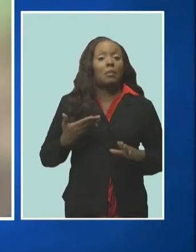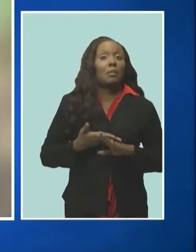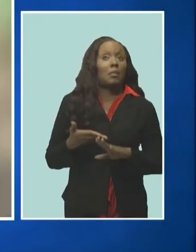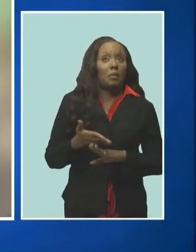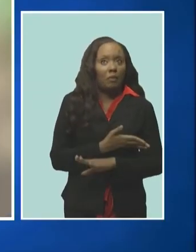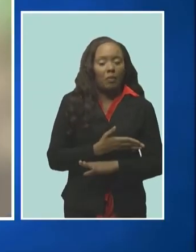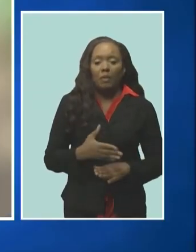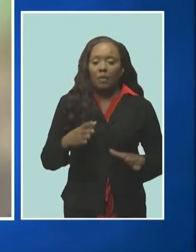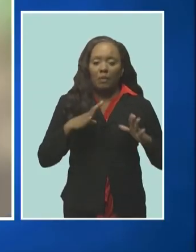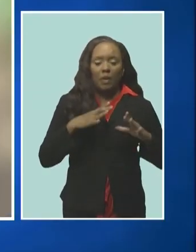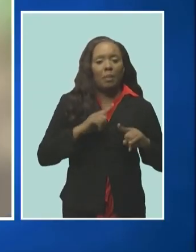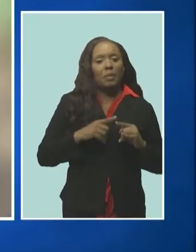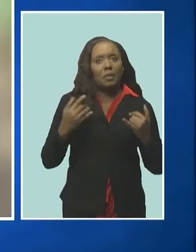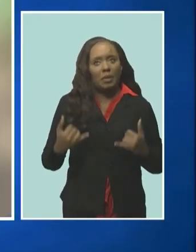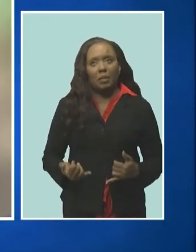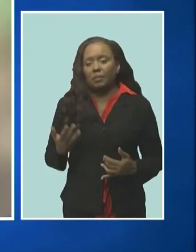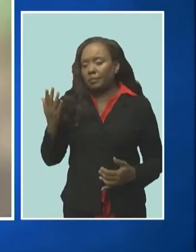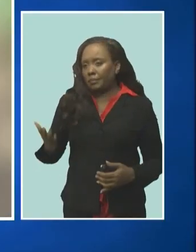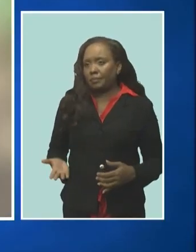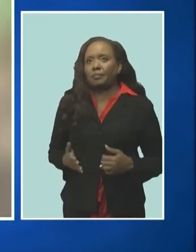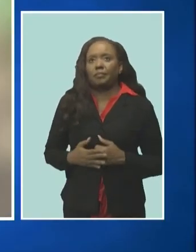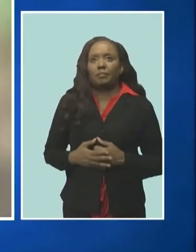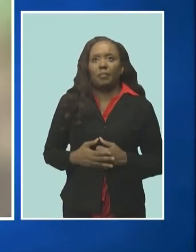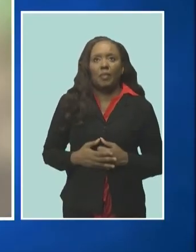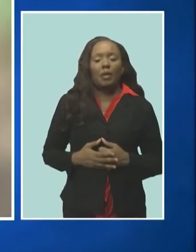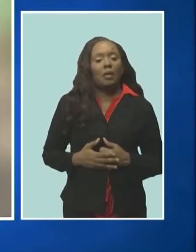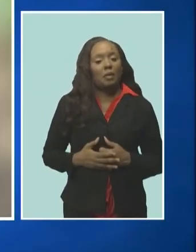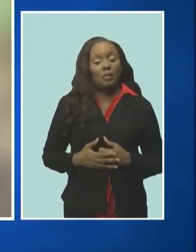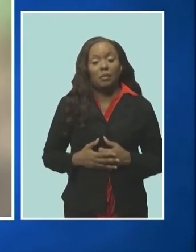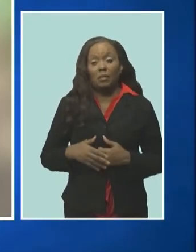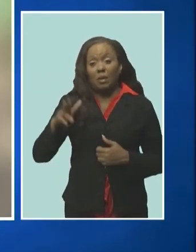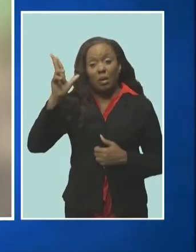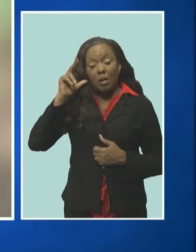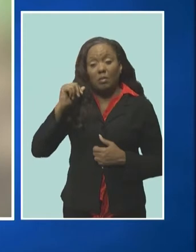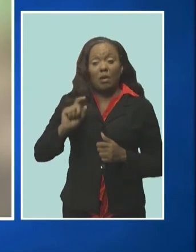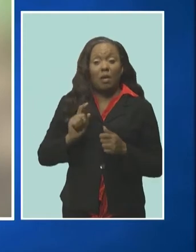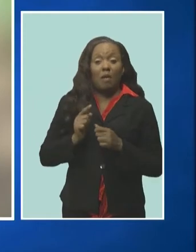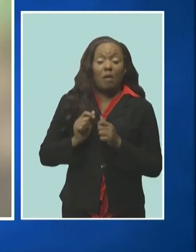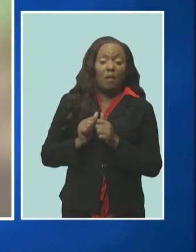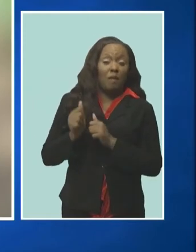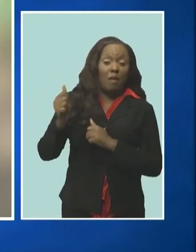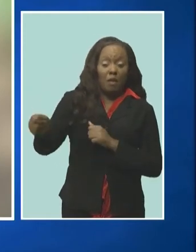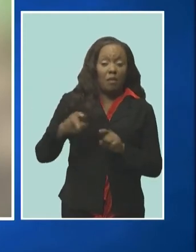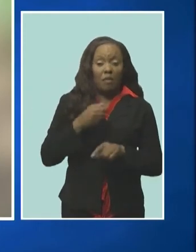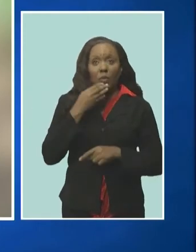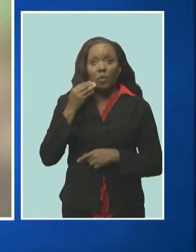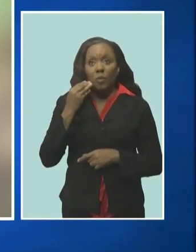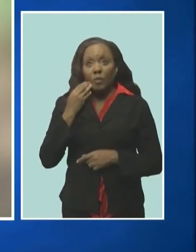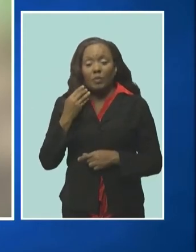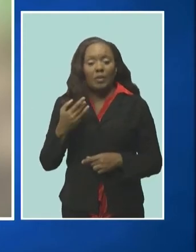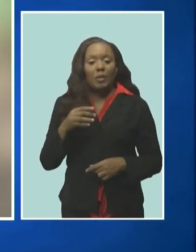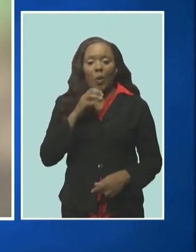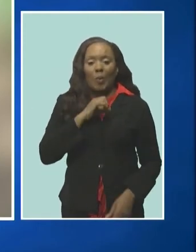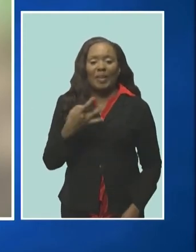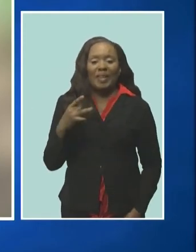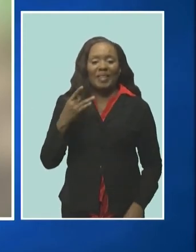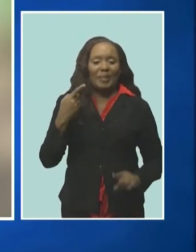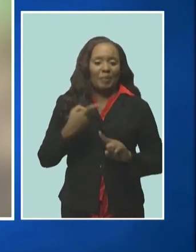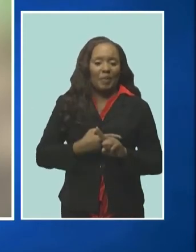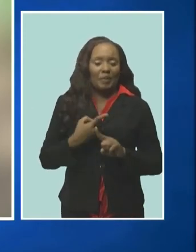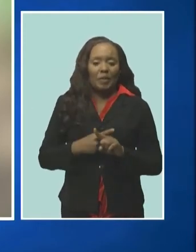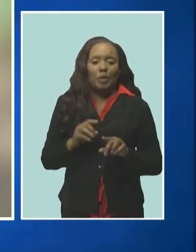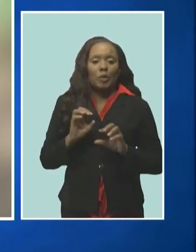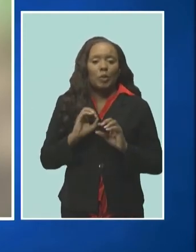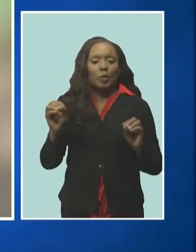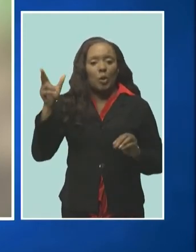he adds that it was led quite a long way from home since it is only 18 months old and wears no shoes the distance traveled